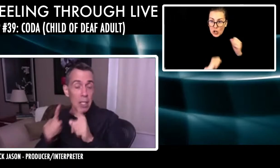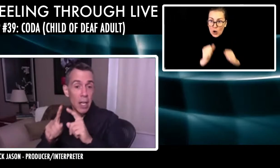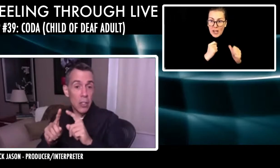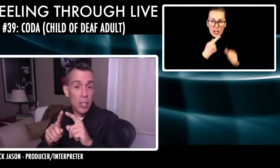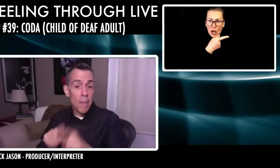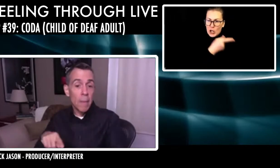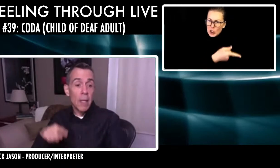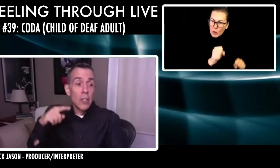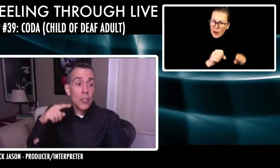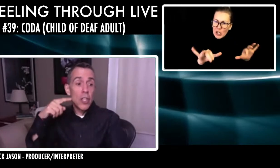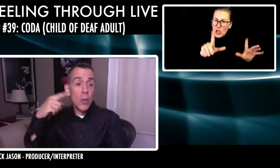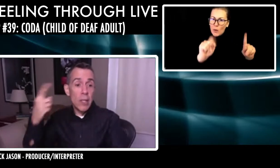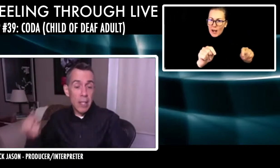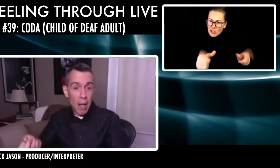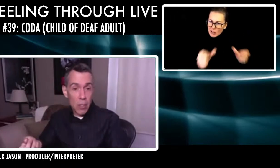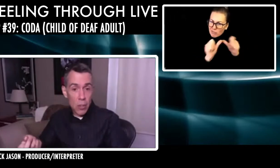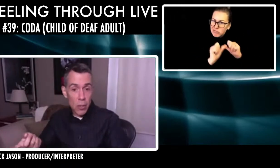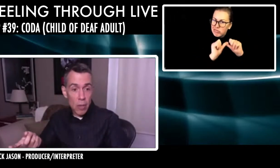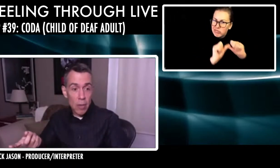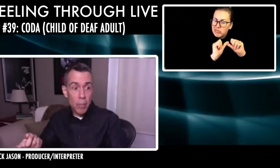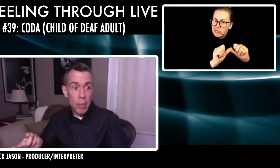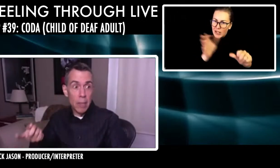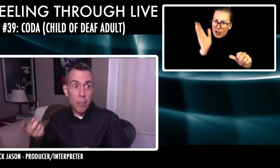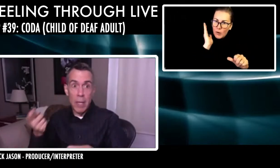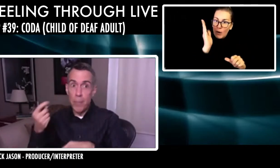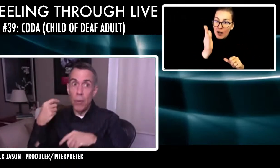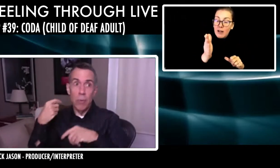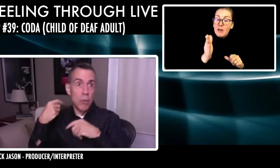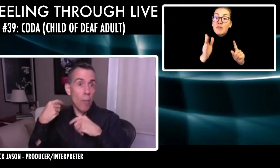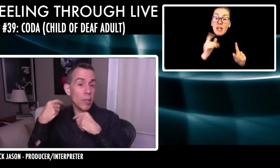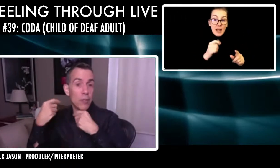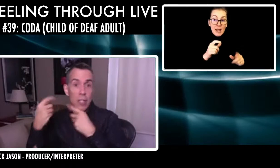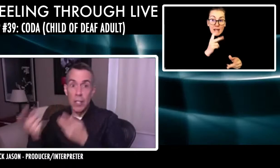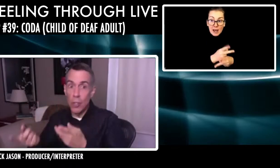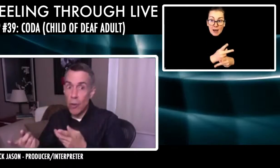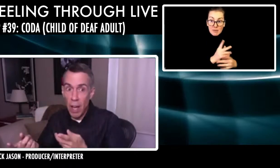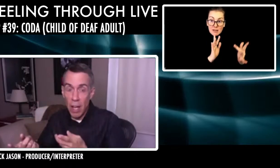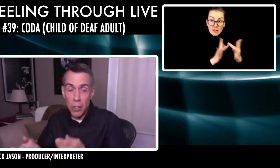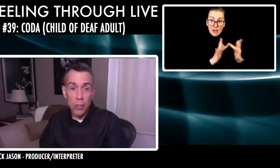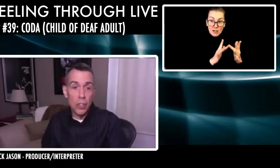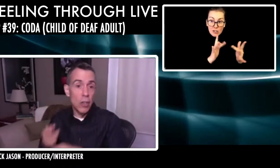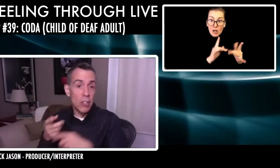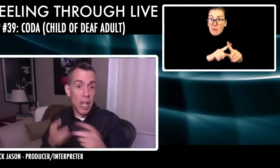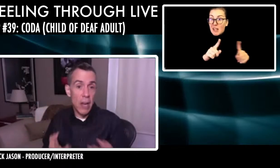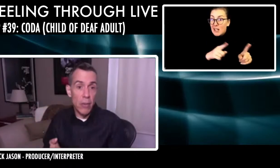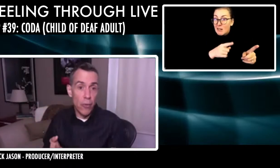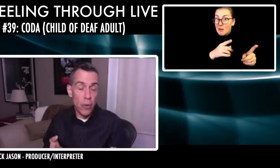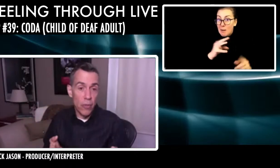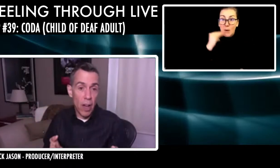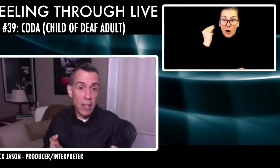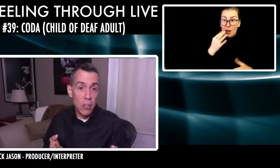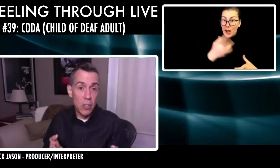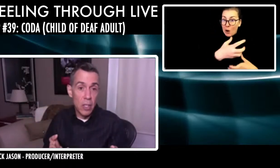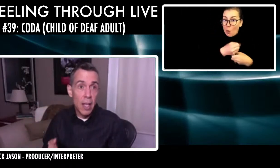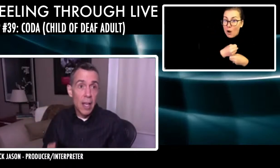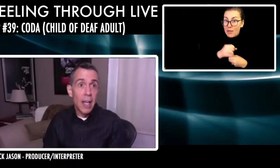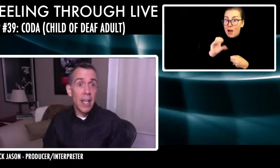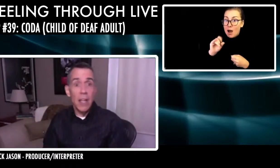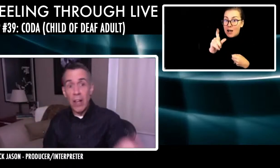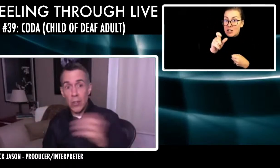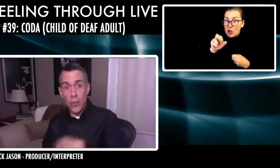kept in touch. She wins the Oscar, but people don't believe she deserved the Oscar. She turns to Henry for advice.